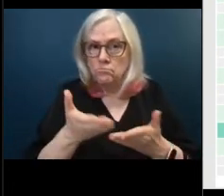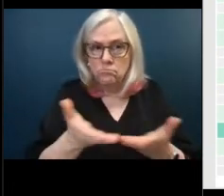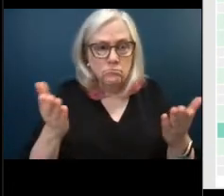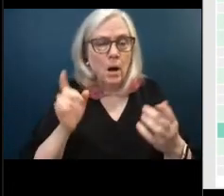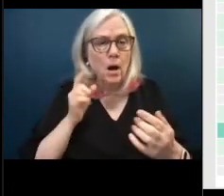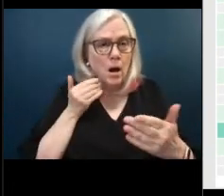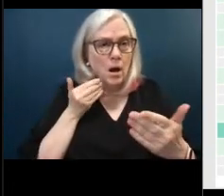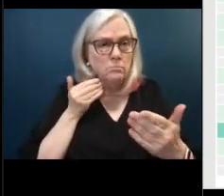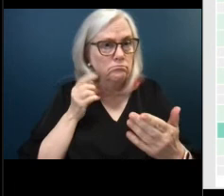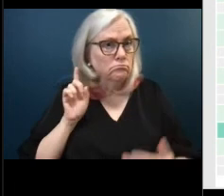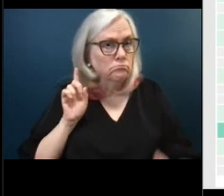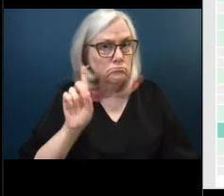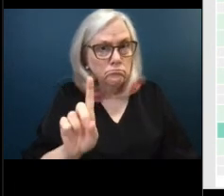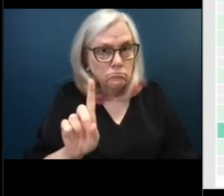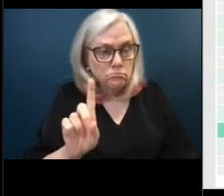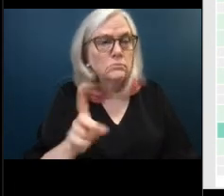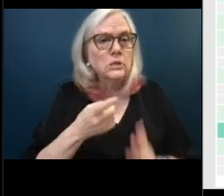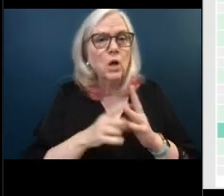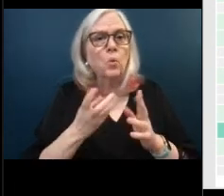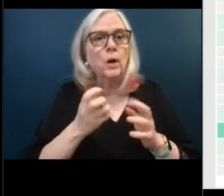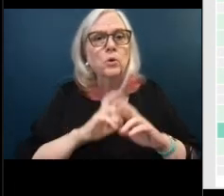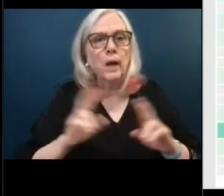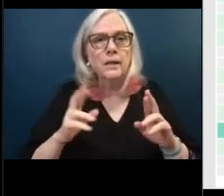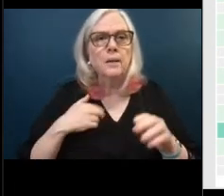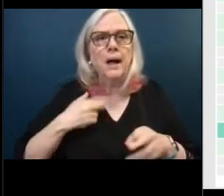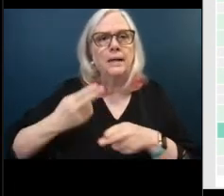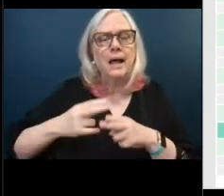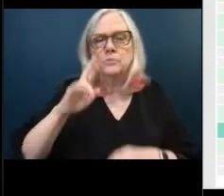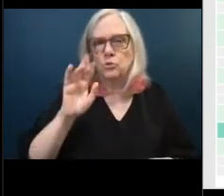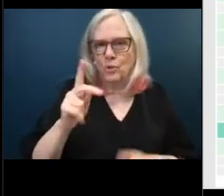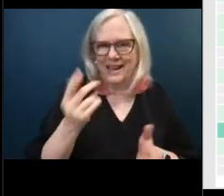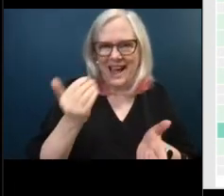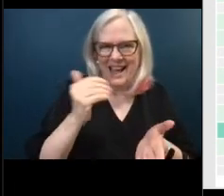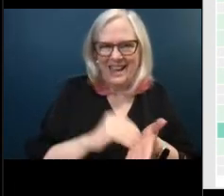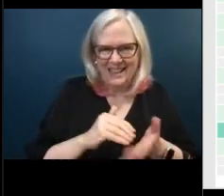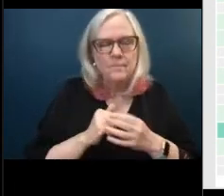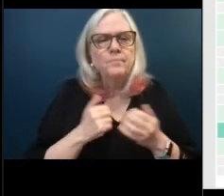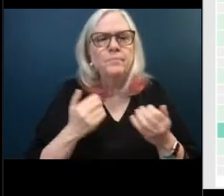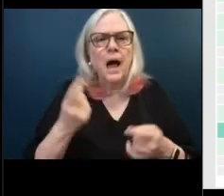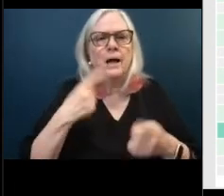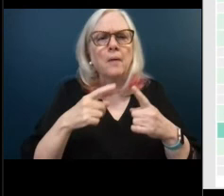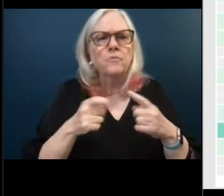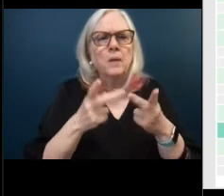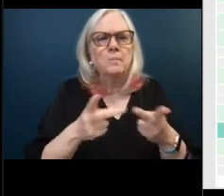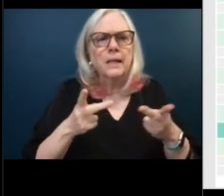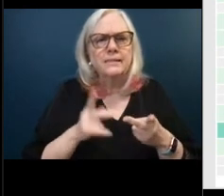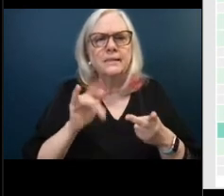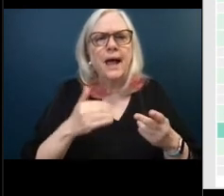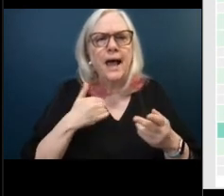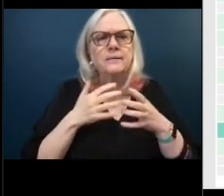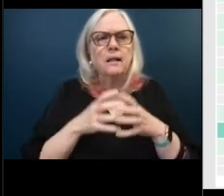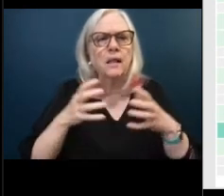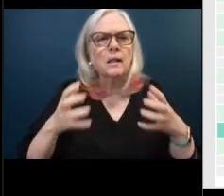and begin when you're ready my name is rick again um i come from a place that has a lot of